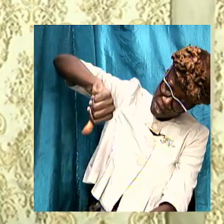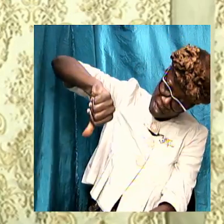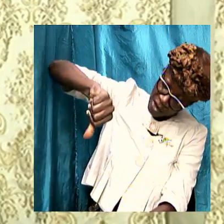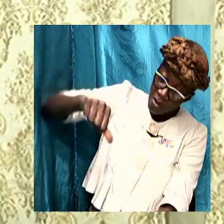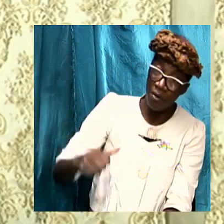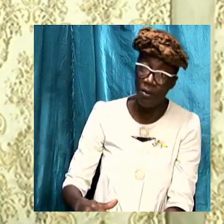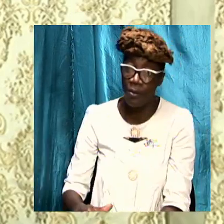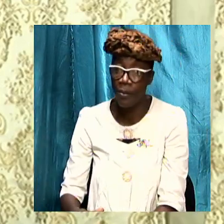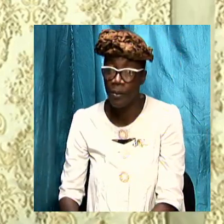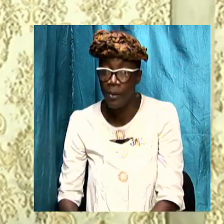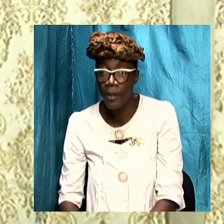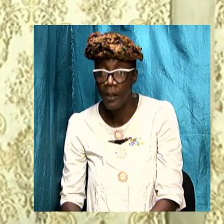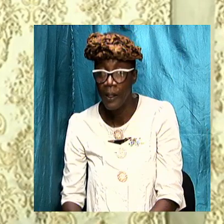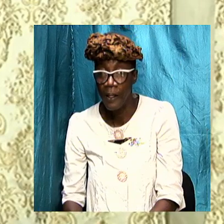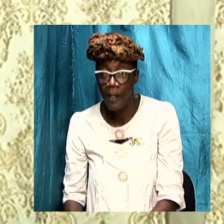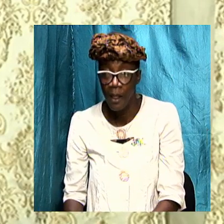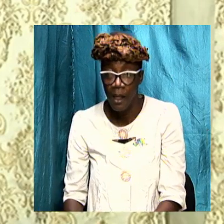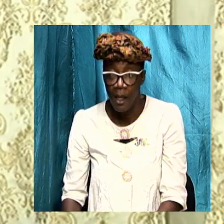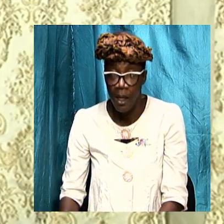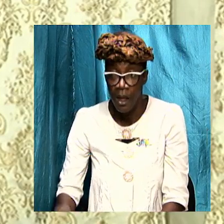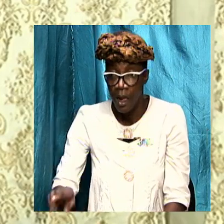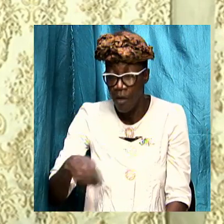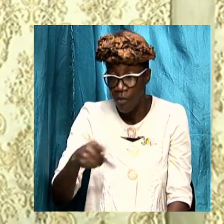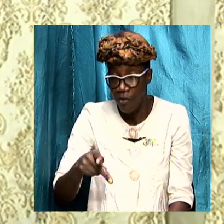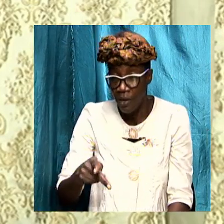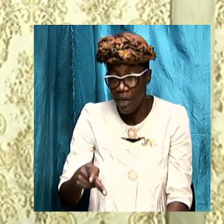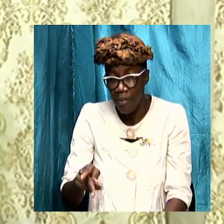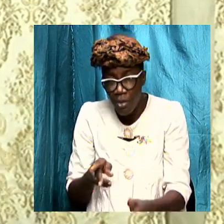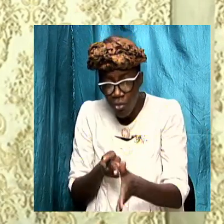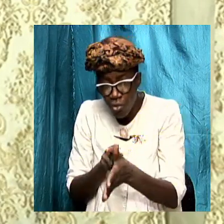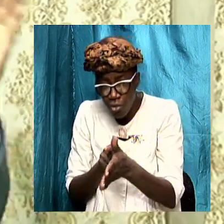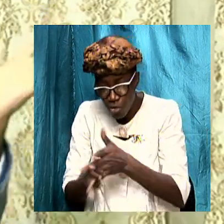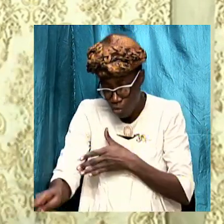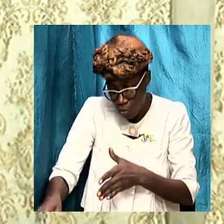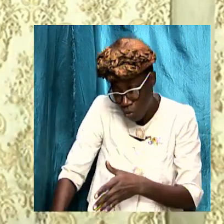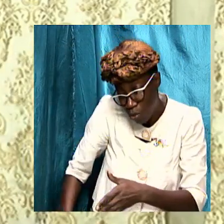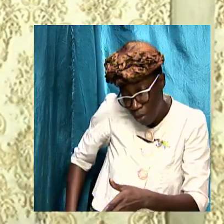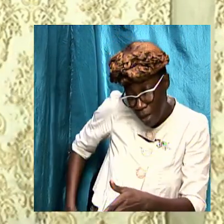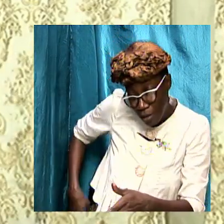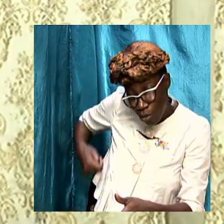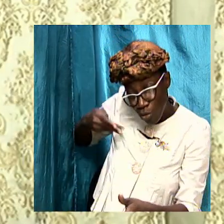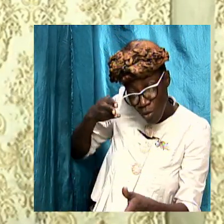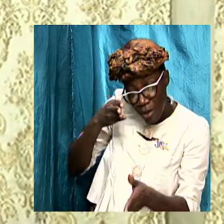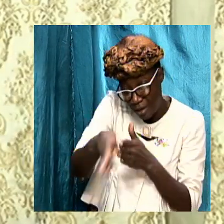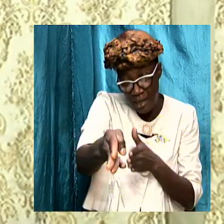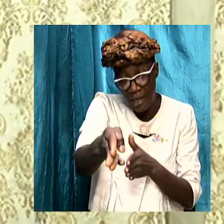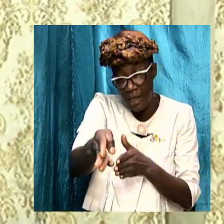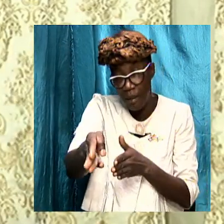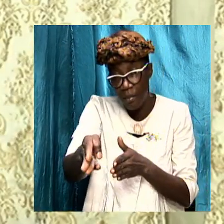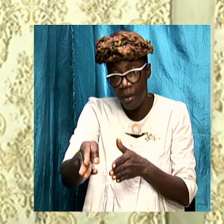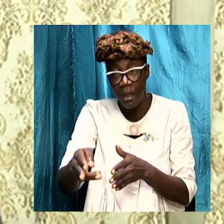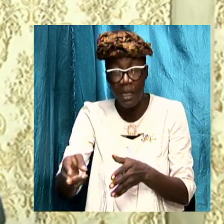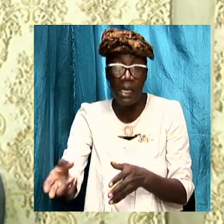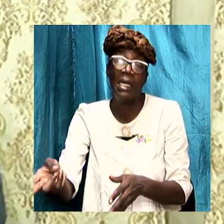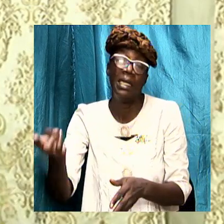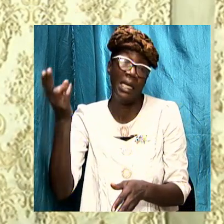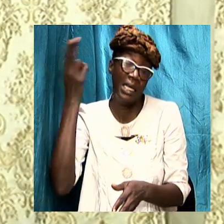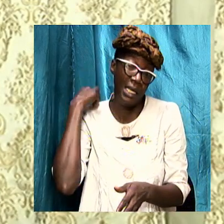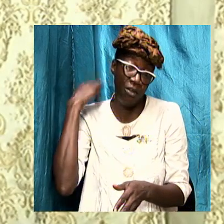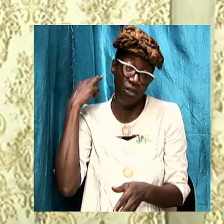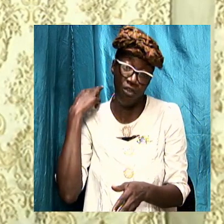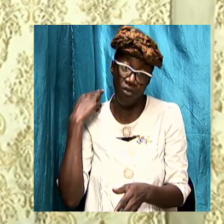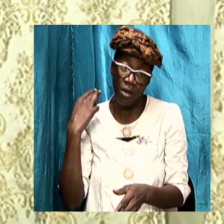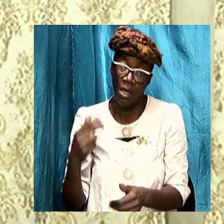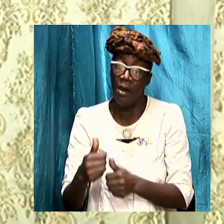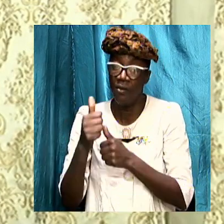thrust through with many swords over in India and the story the history of the apostles they all died